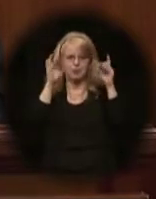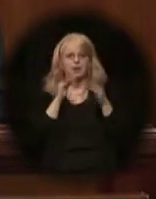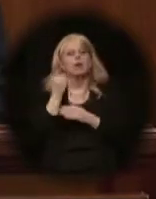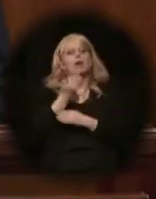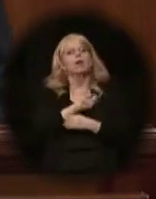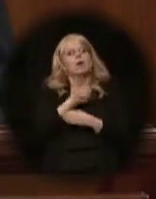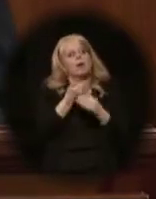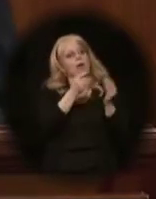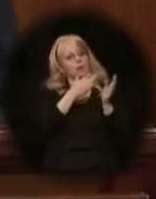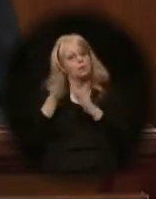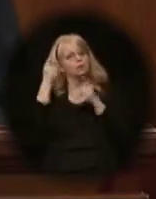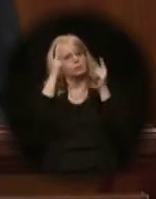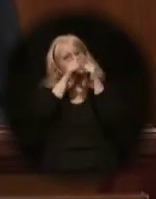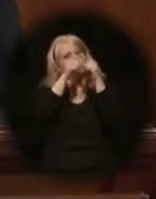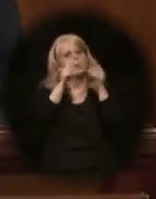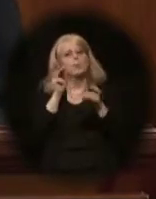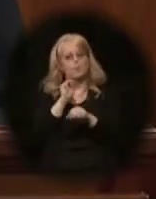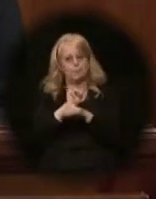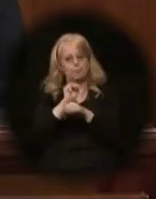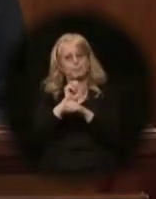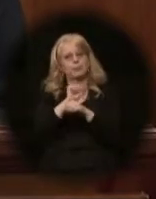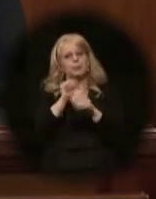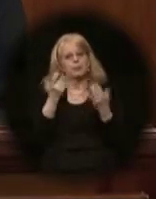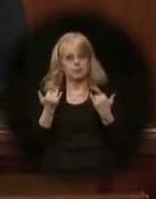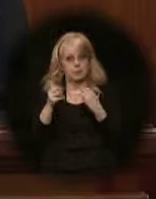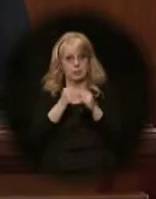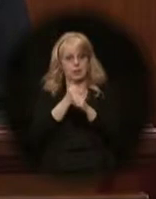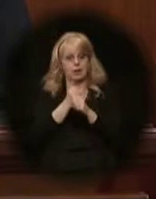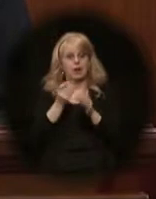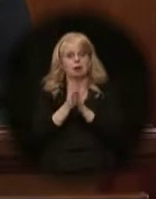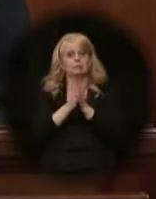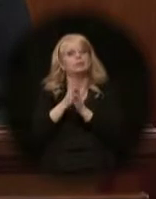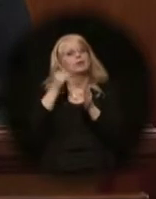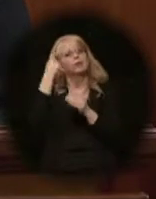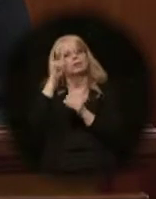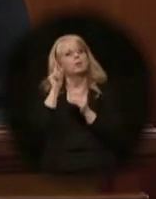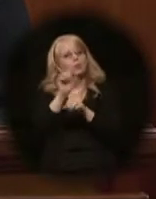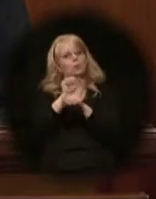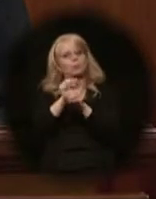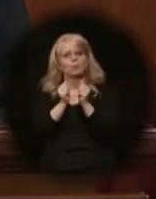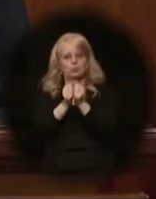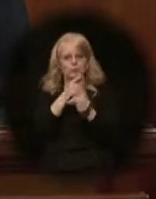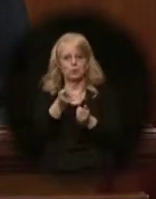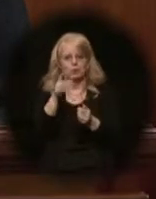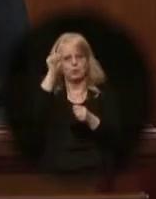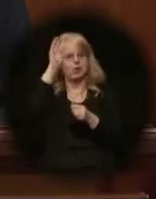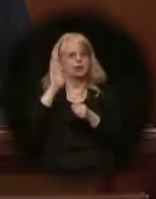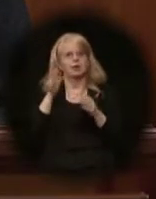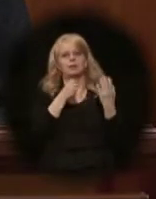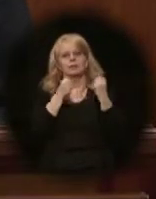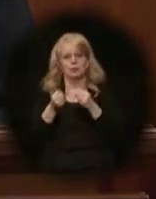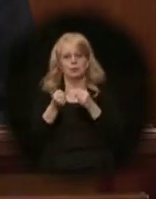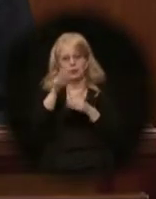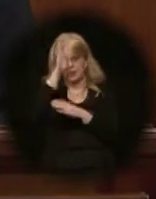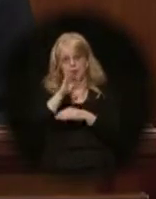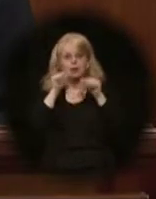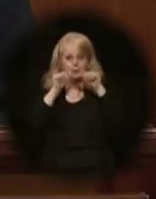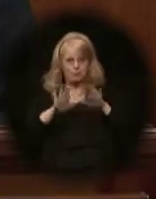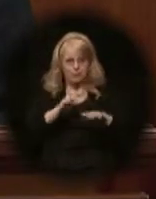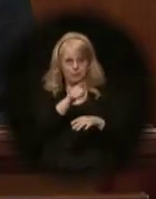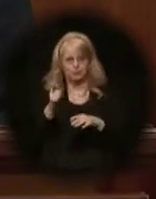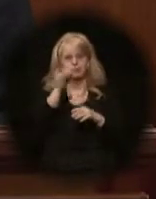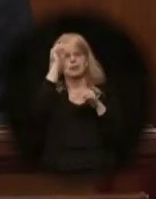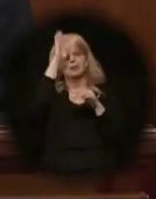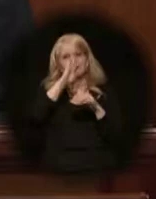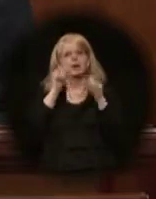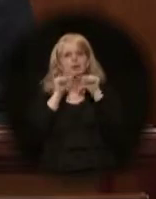and our mission this year. So I look forward to working with you again to keep Alaska strong. So may God bless you. May God